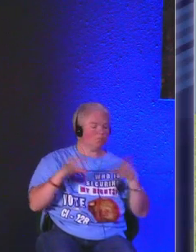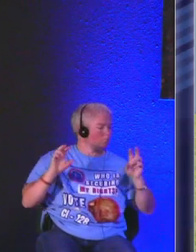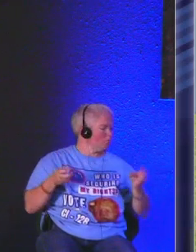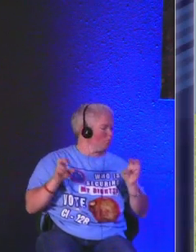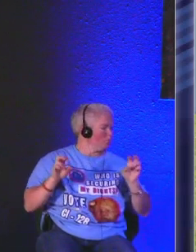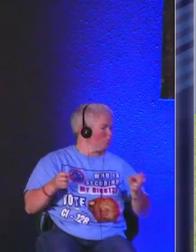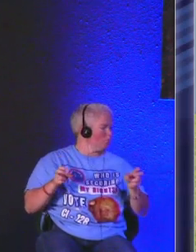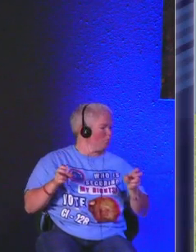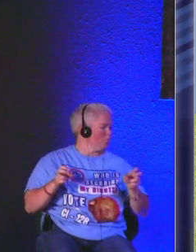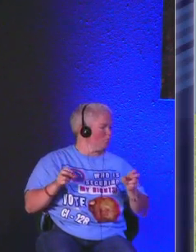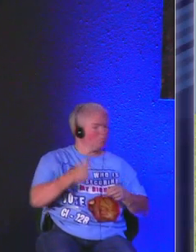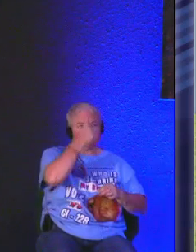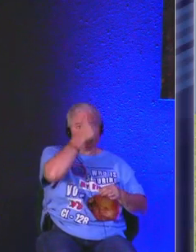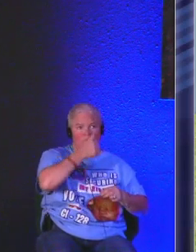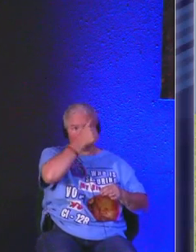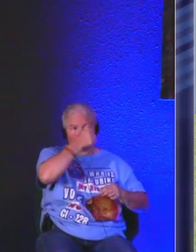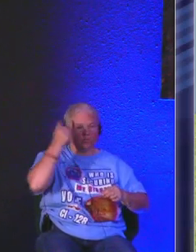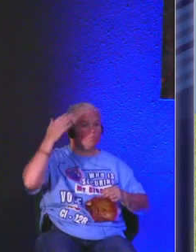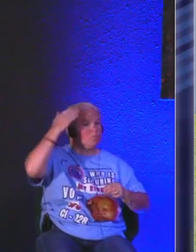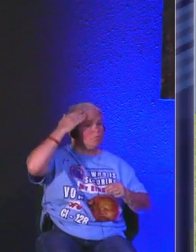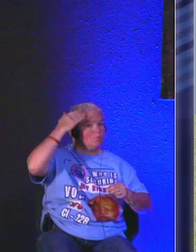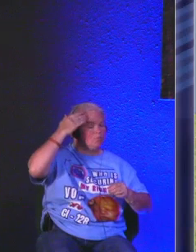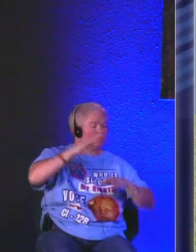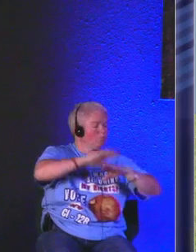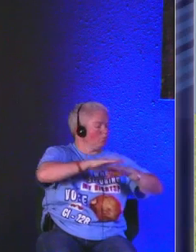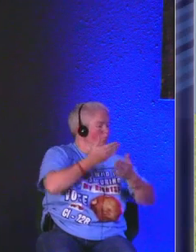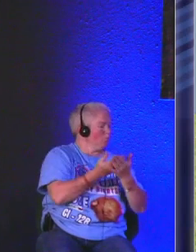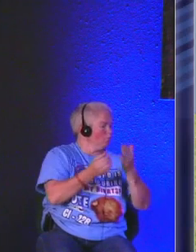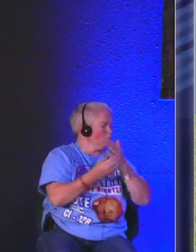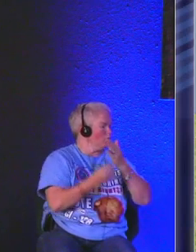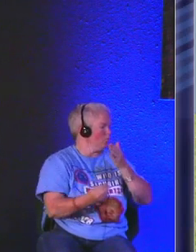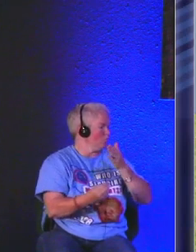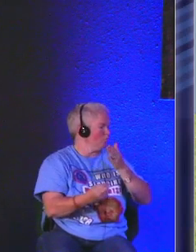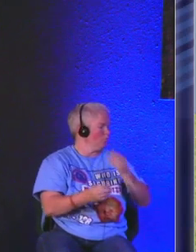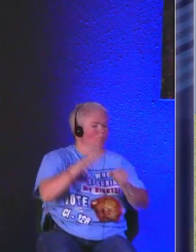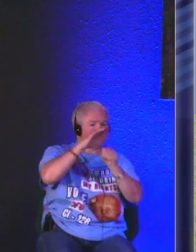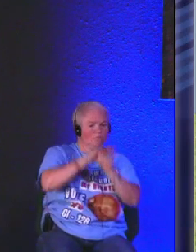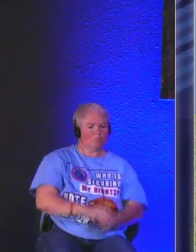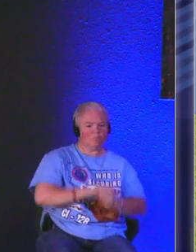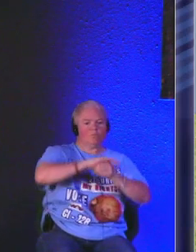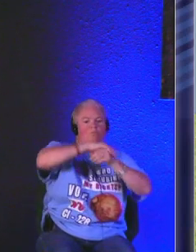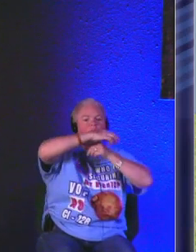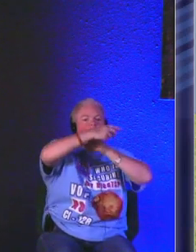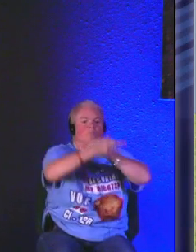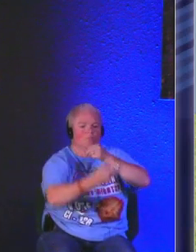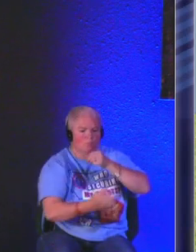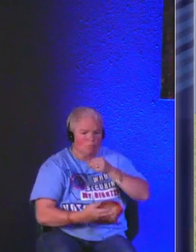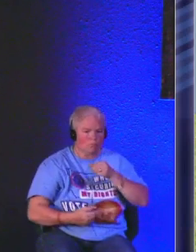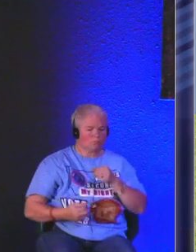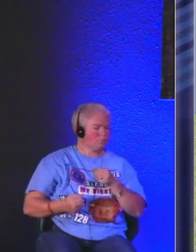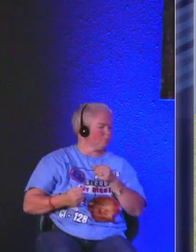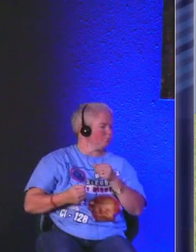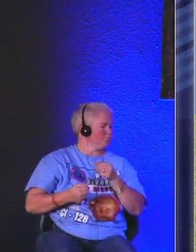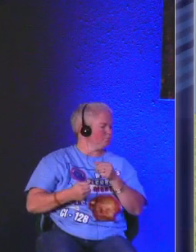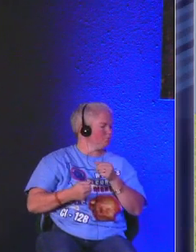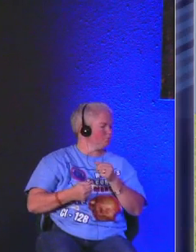presence of my enemies you anoint my head with oil my cup overflows